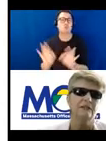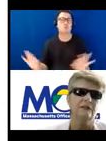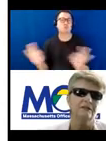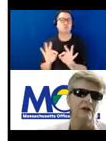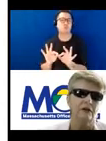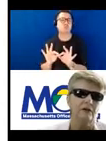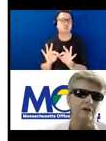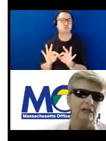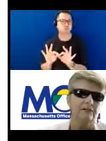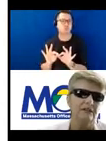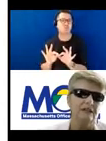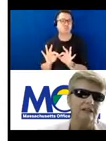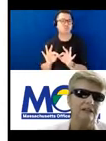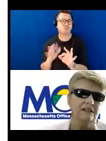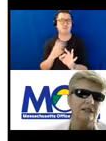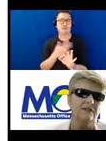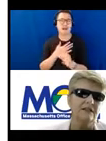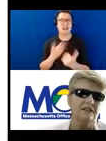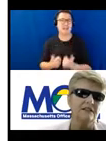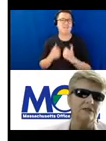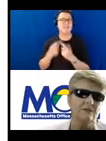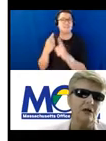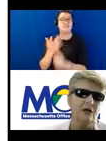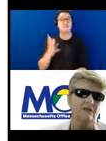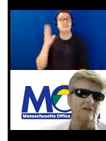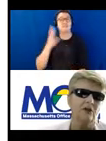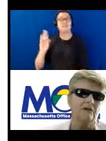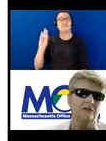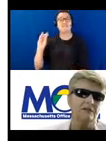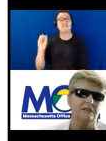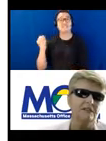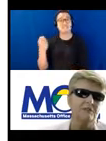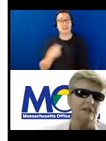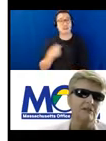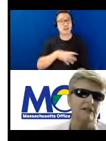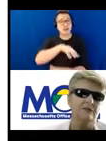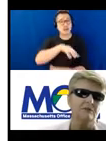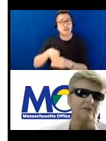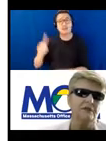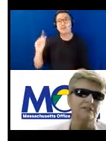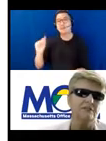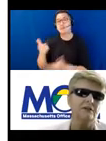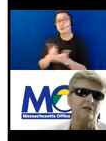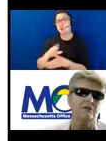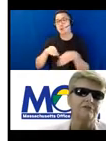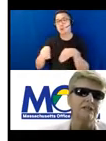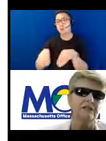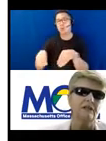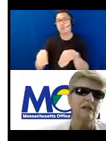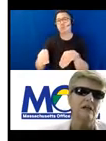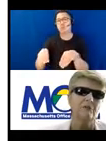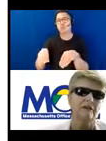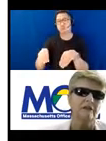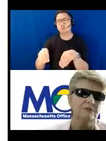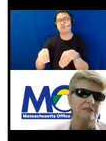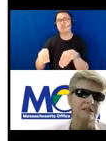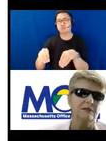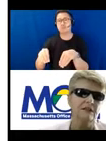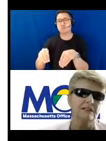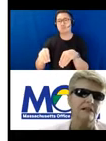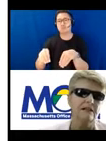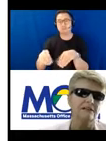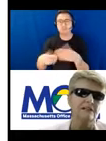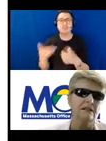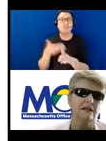I've lived for my whole life. In the 1970s, I was involved with disability rights movements, or pre-Americans Americans with